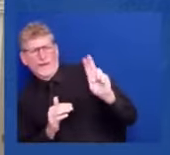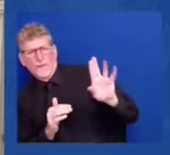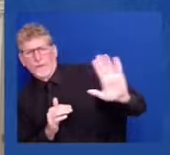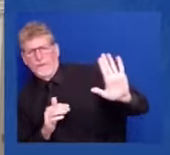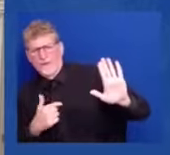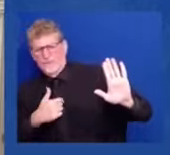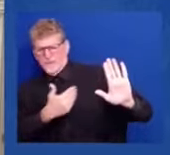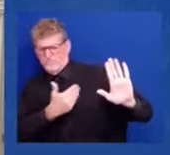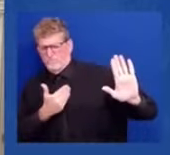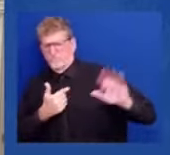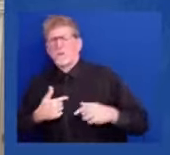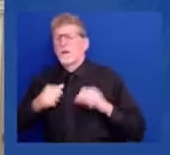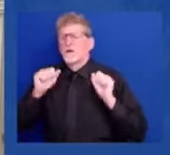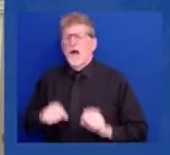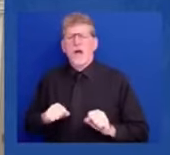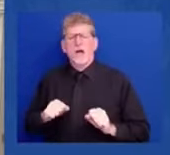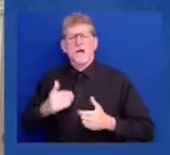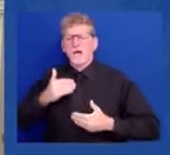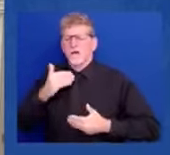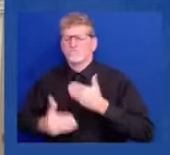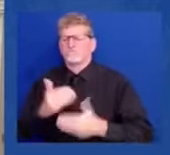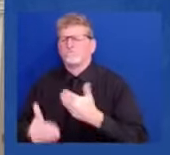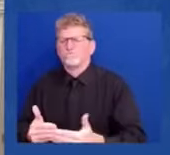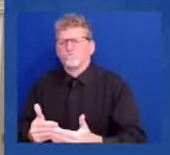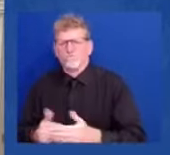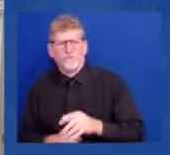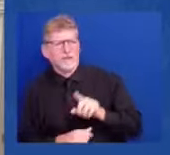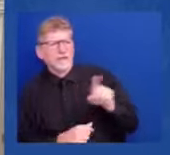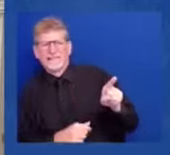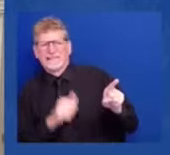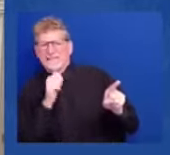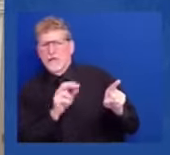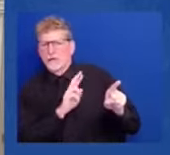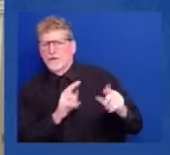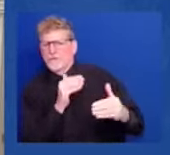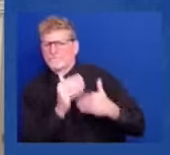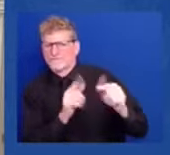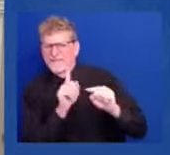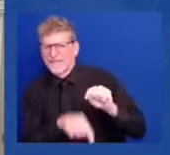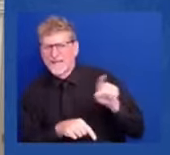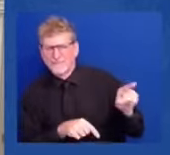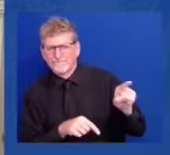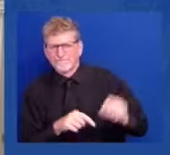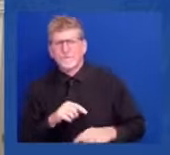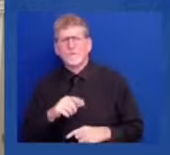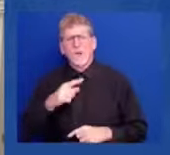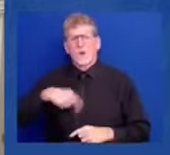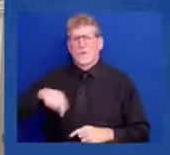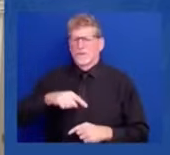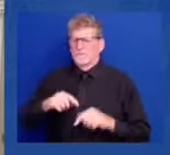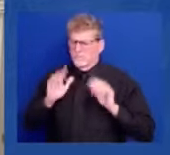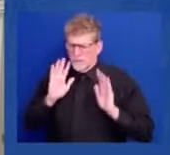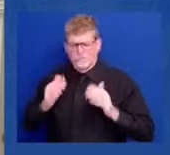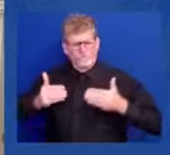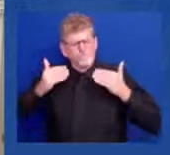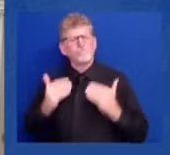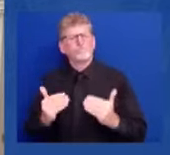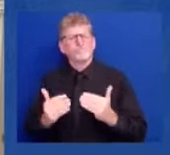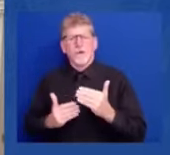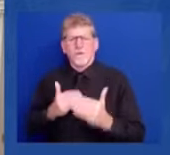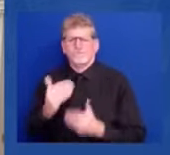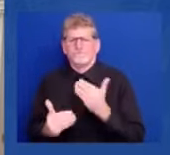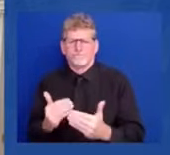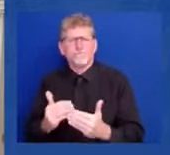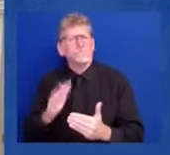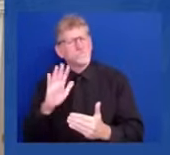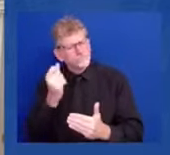develop a long-term strategy to reduce their dependence on Russian energy as well. Our teams are actively discussing